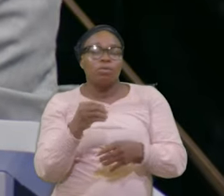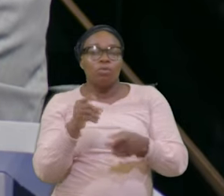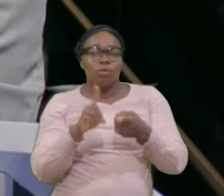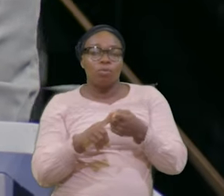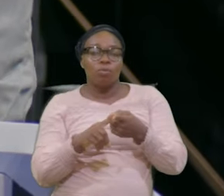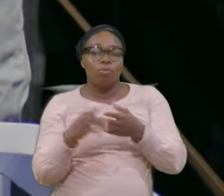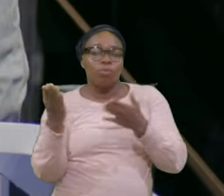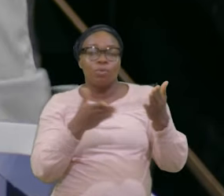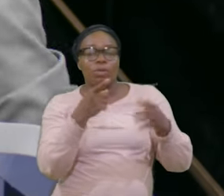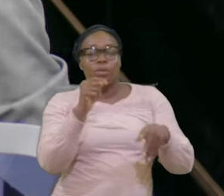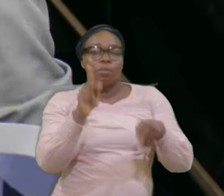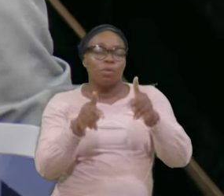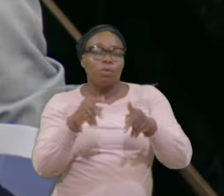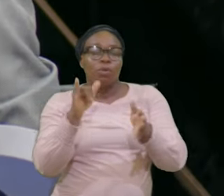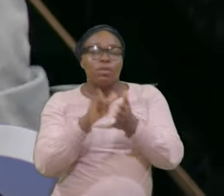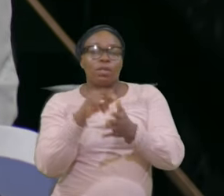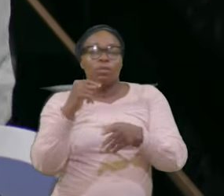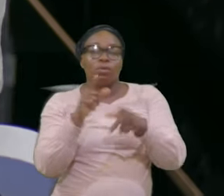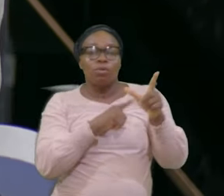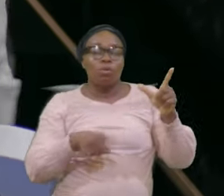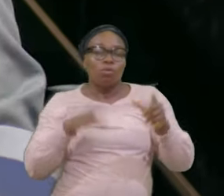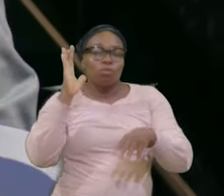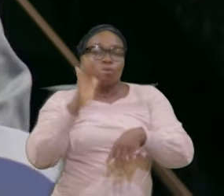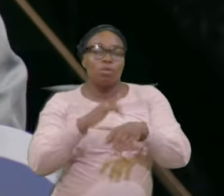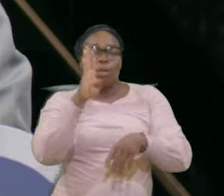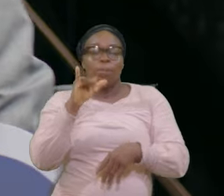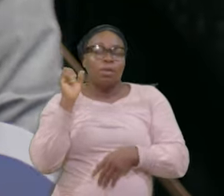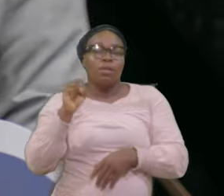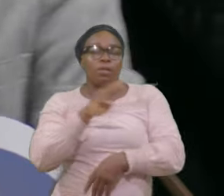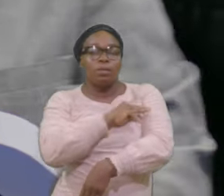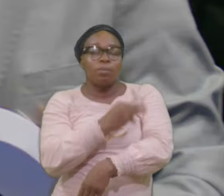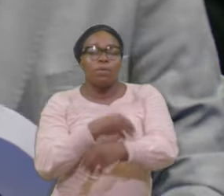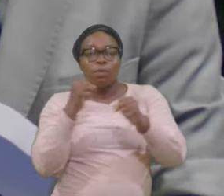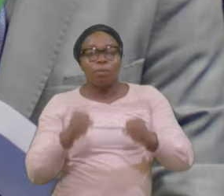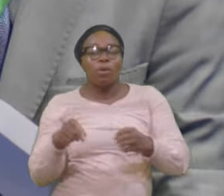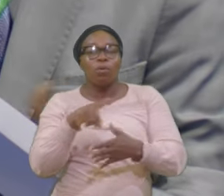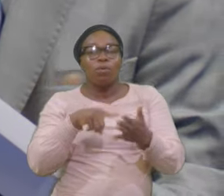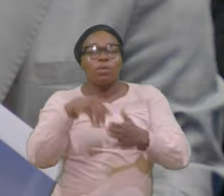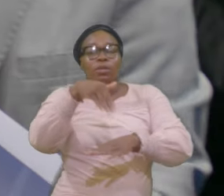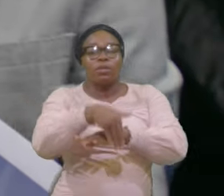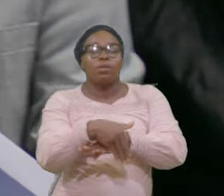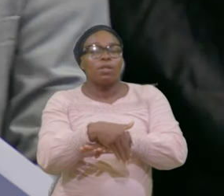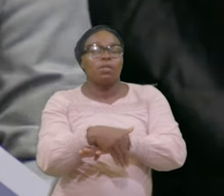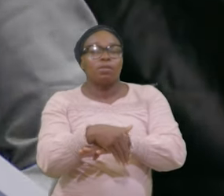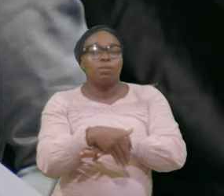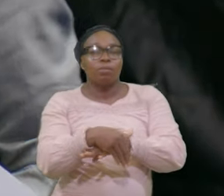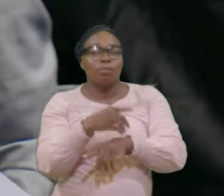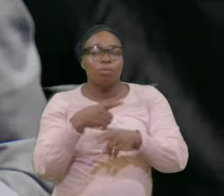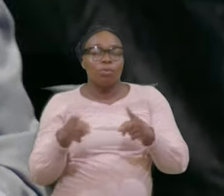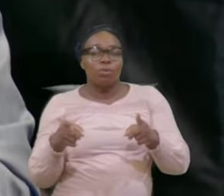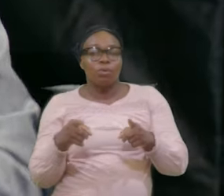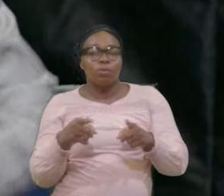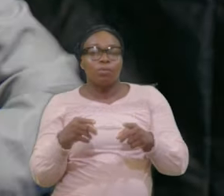By His Mighty Power Tonight And So You Can Help Them To Bring Them Along When The Time Comes Or Meanwhile Let's Be Very